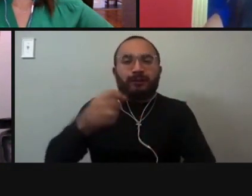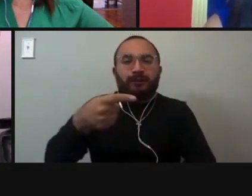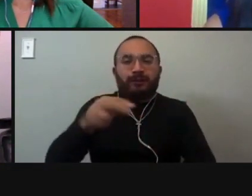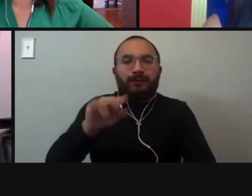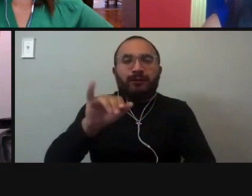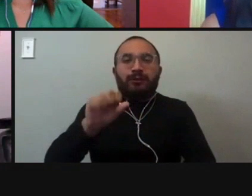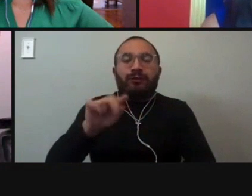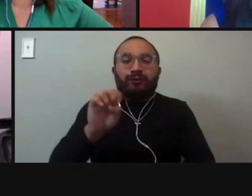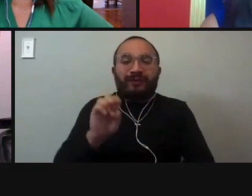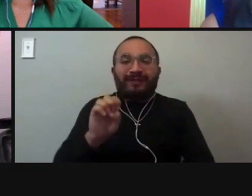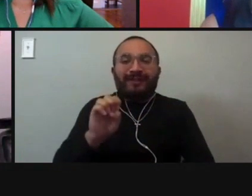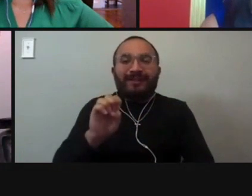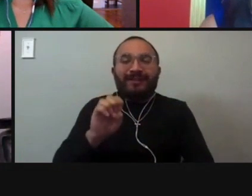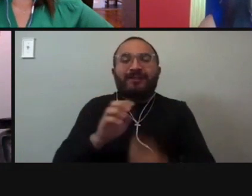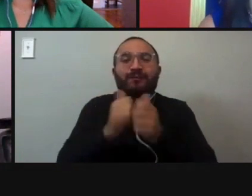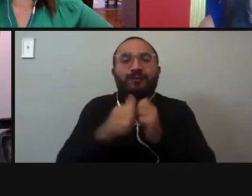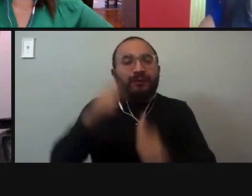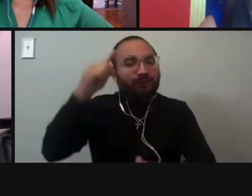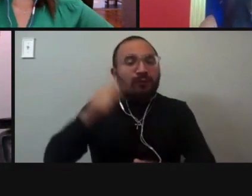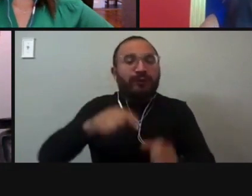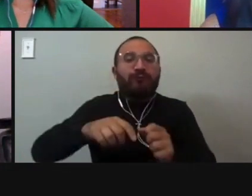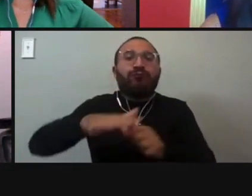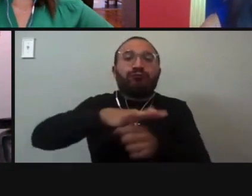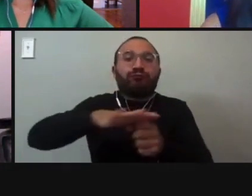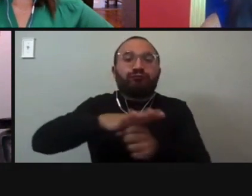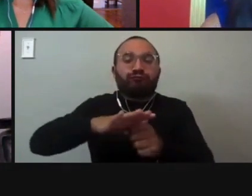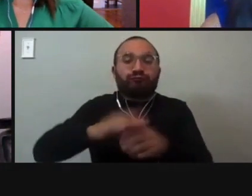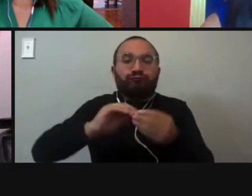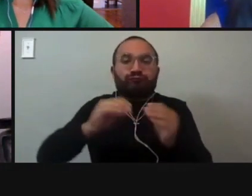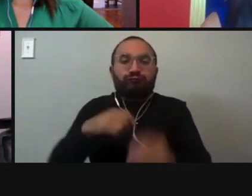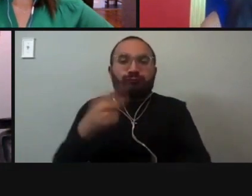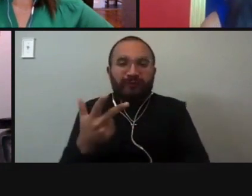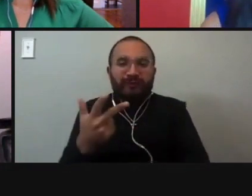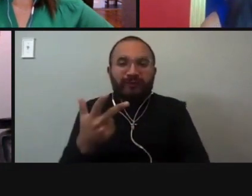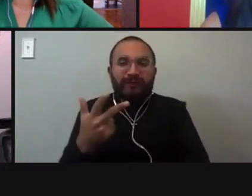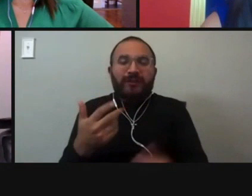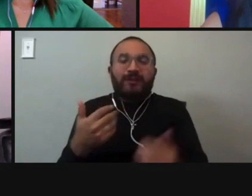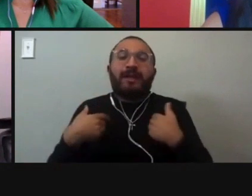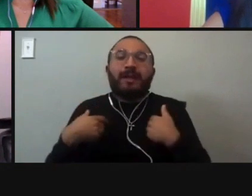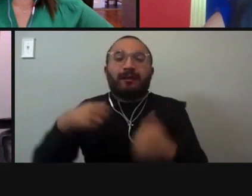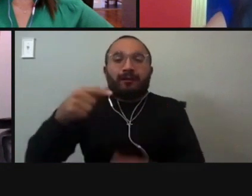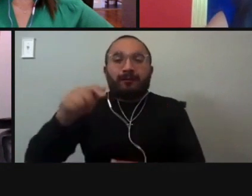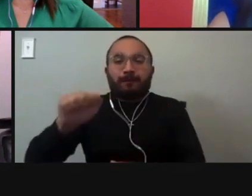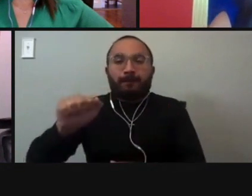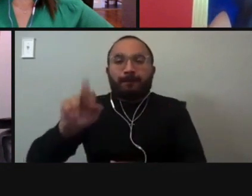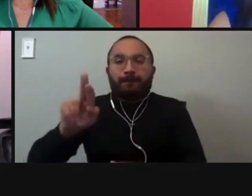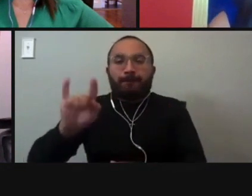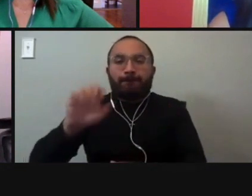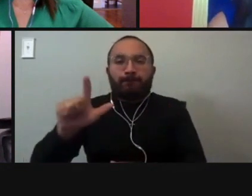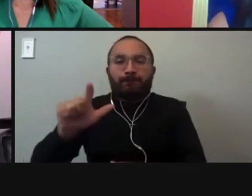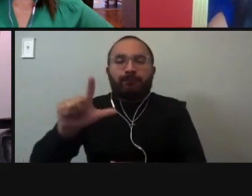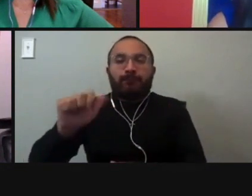Commissioner of Precinct No. 3. And also we have Mr. Gabriel Lara running for County Commissioner